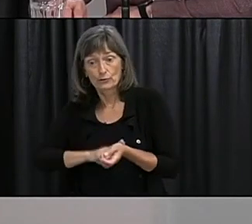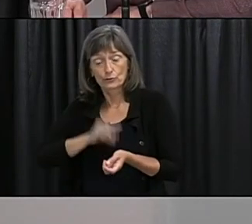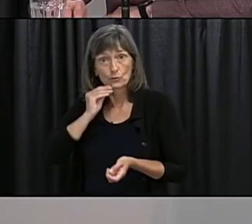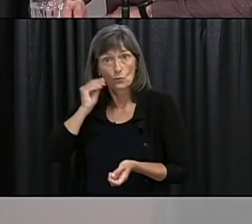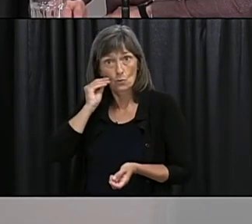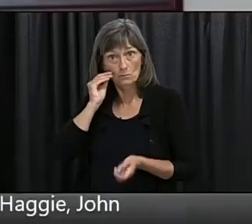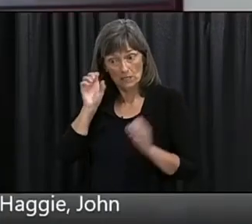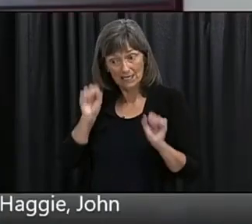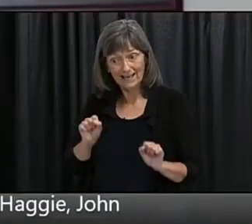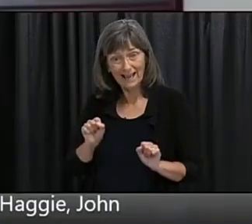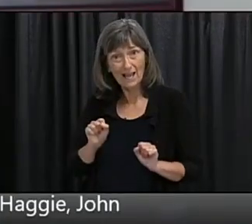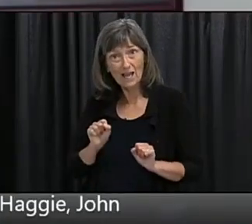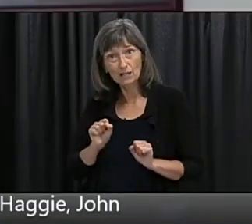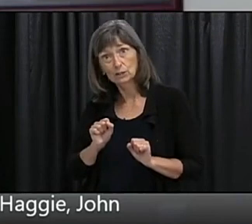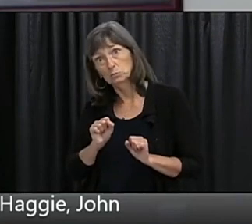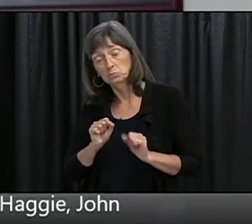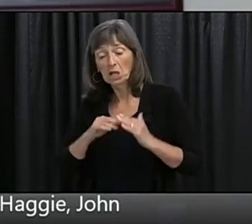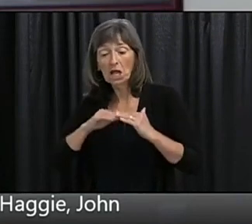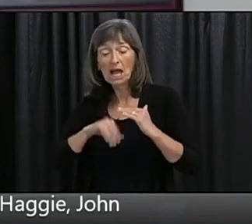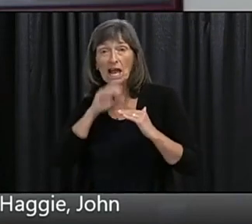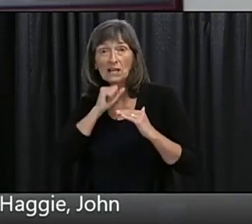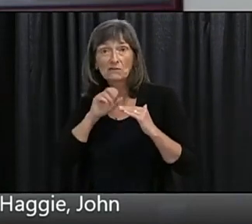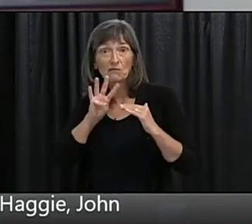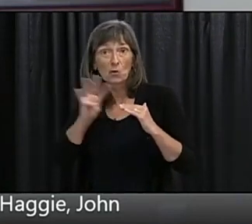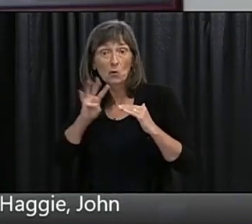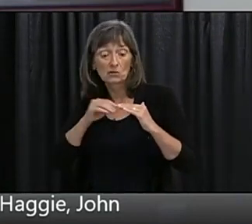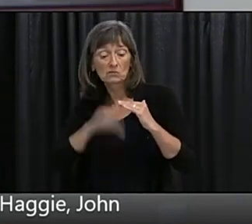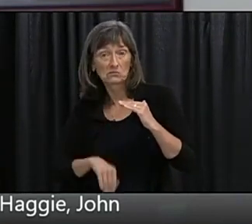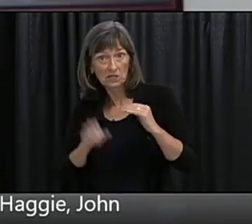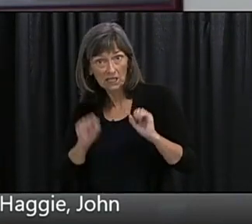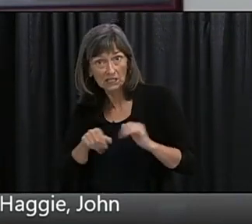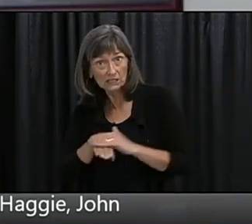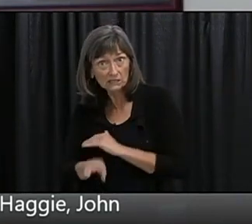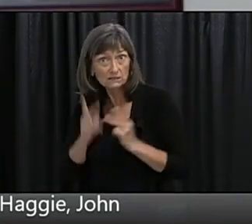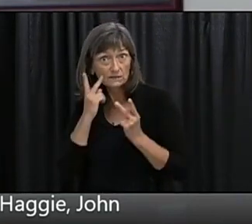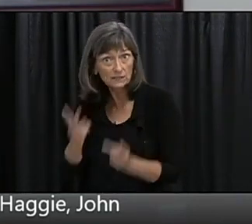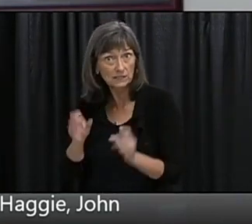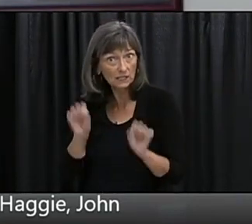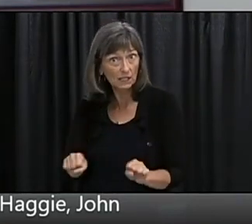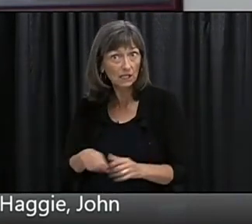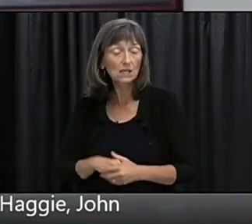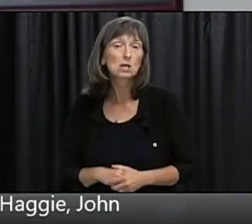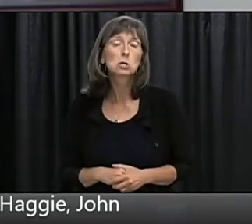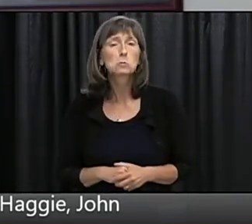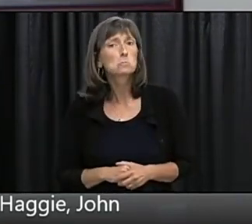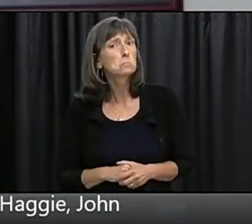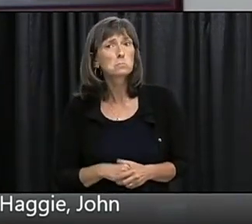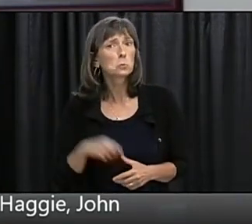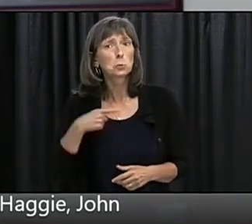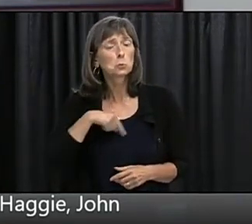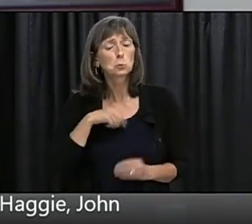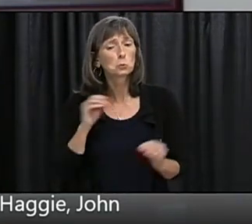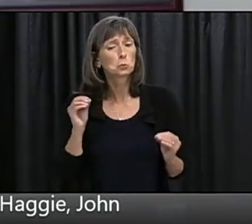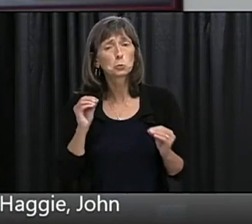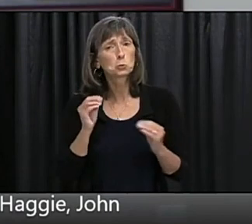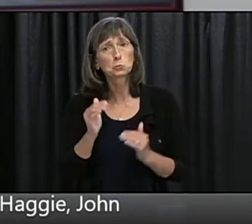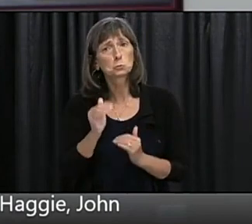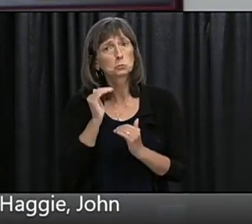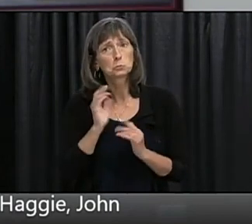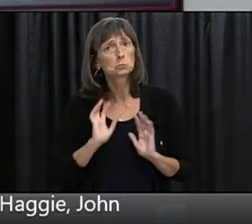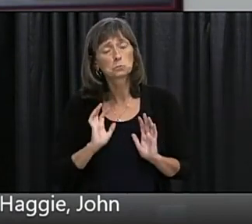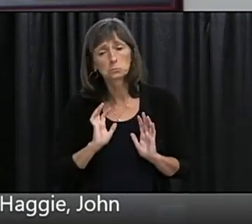any restrictions based around age we would go back then to the individuals